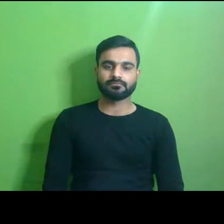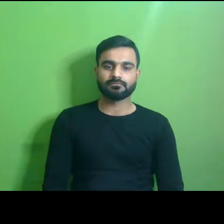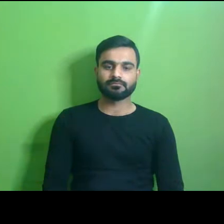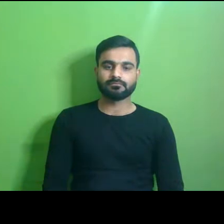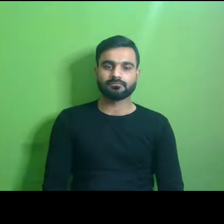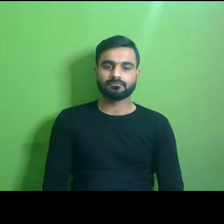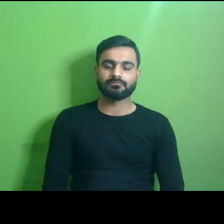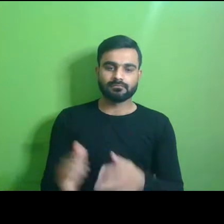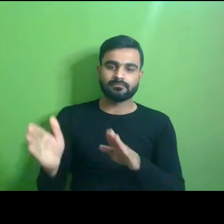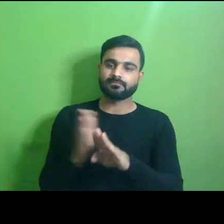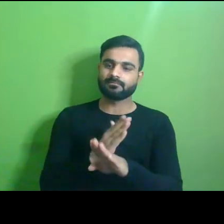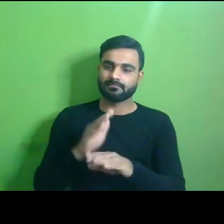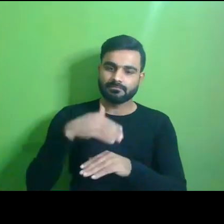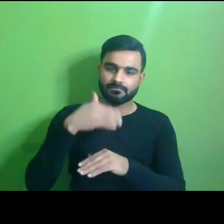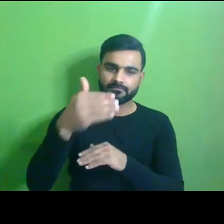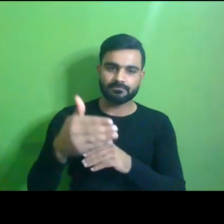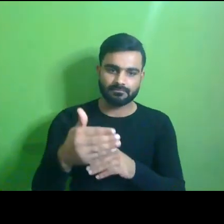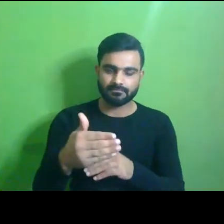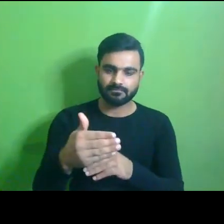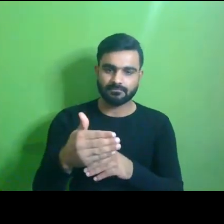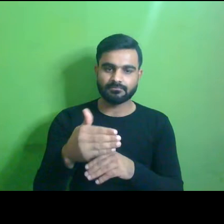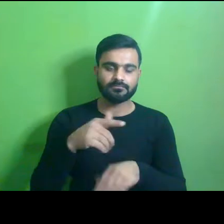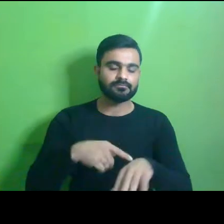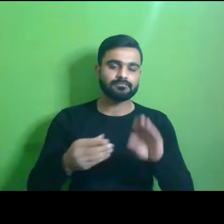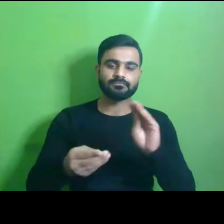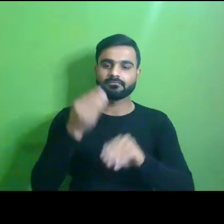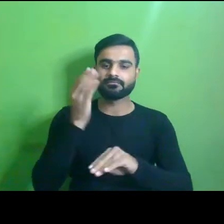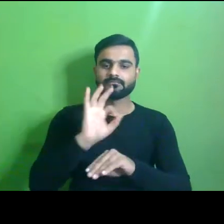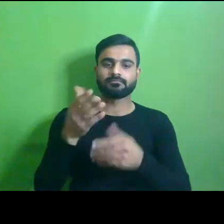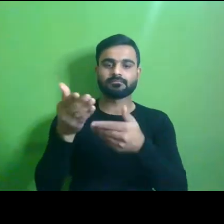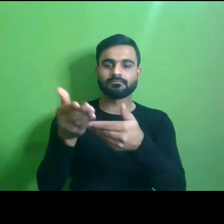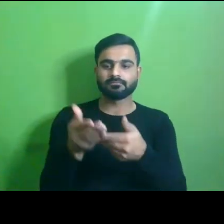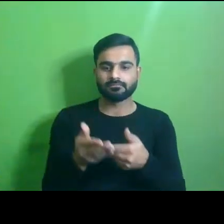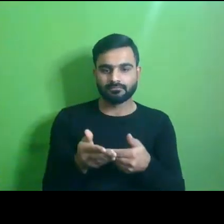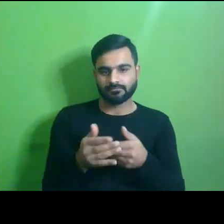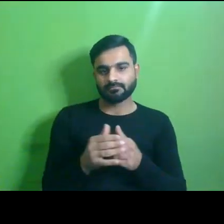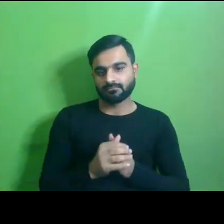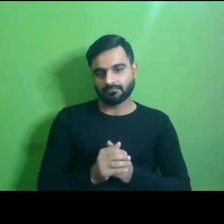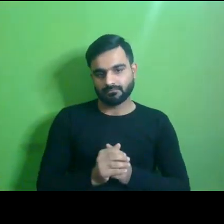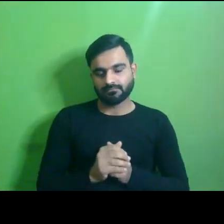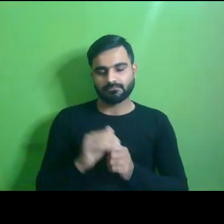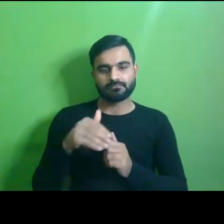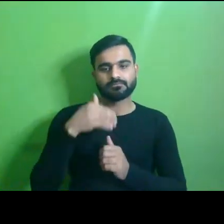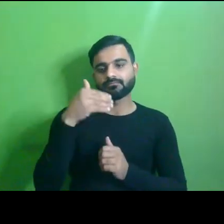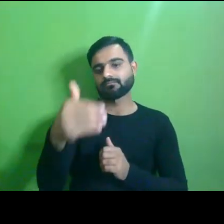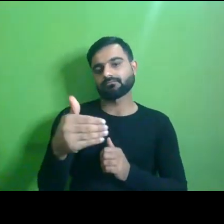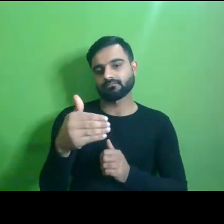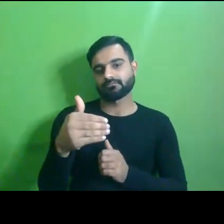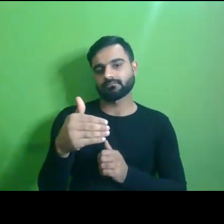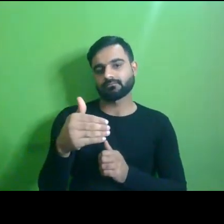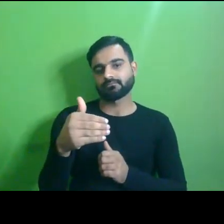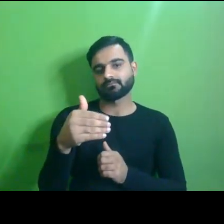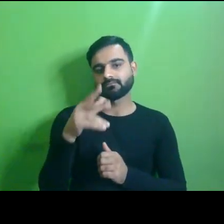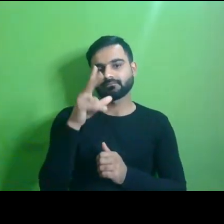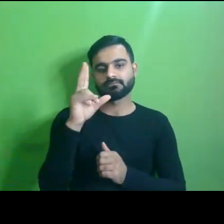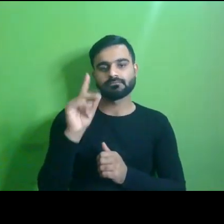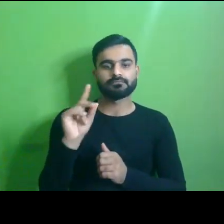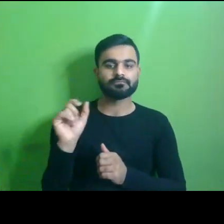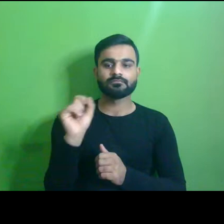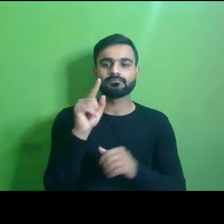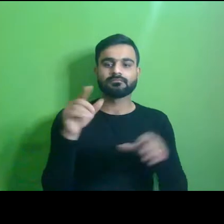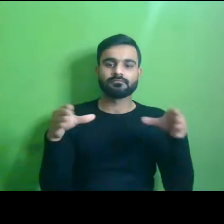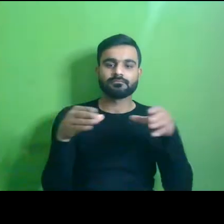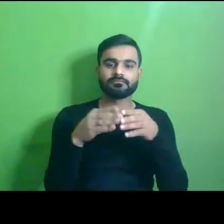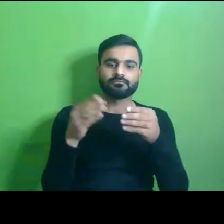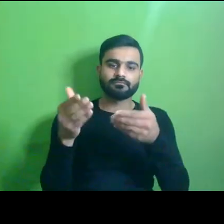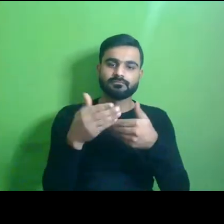Before taking, without taking any more time, I would like to now move to the next, the first part, I would like